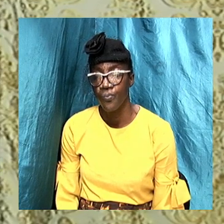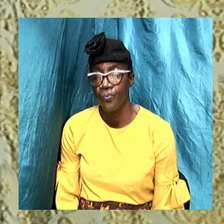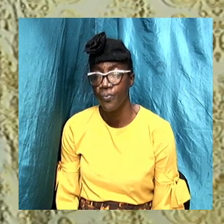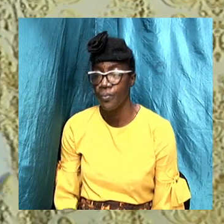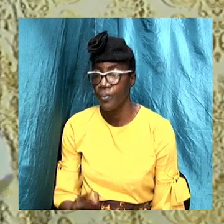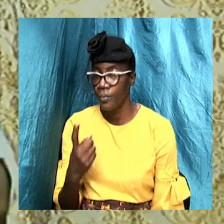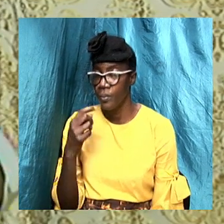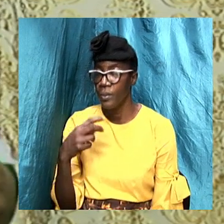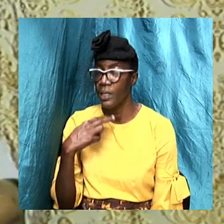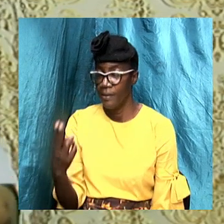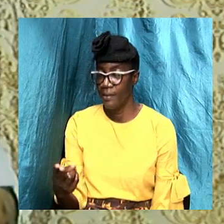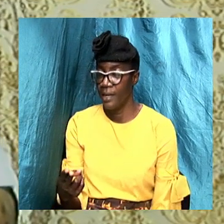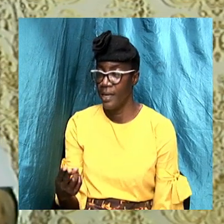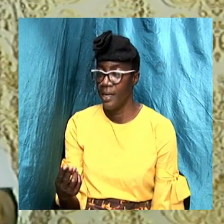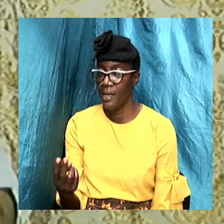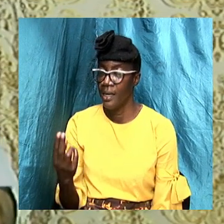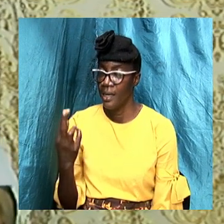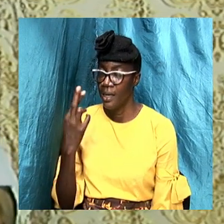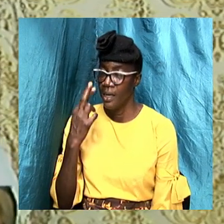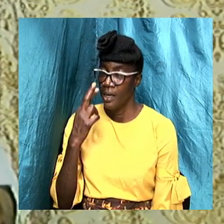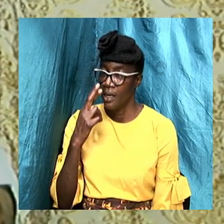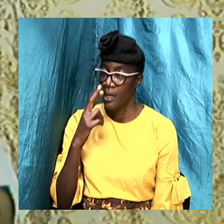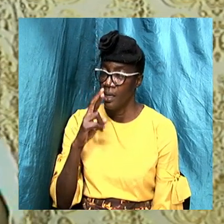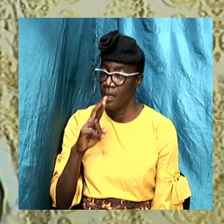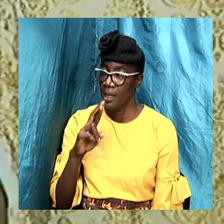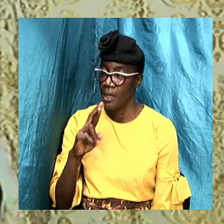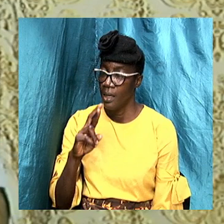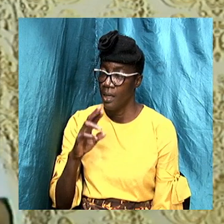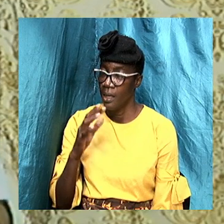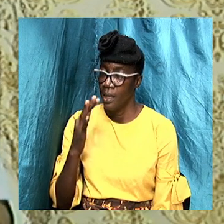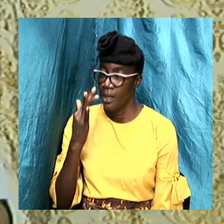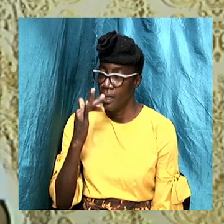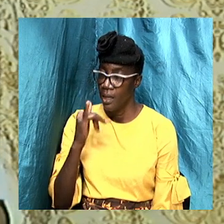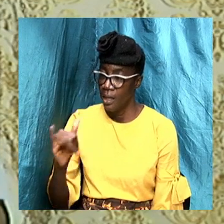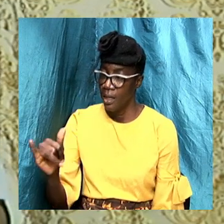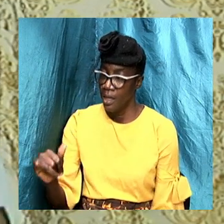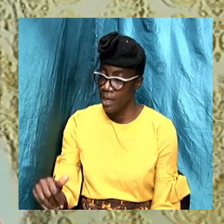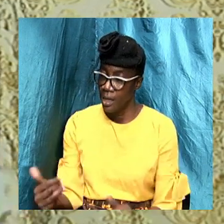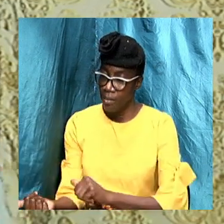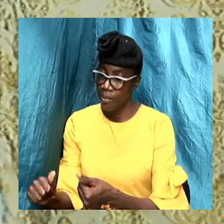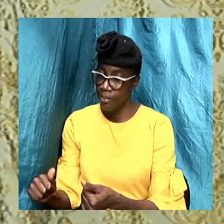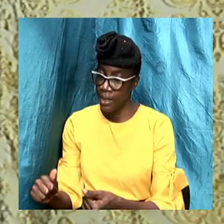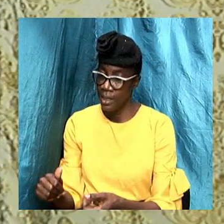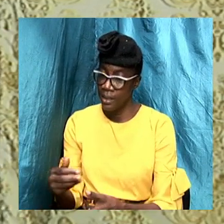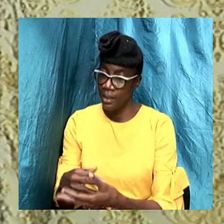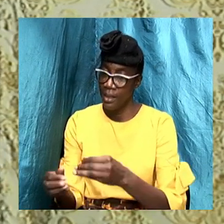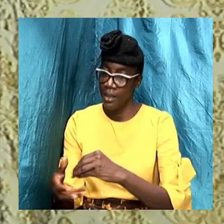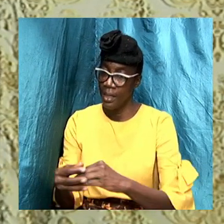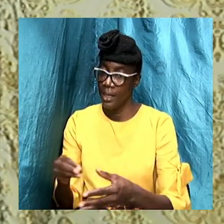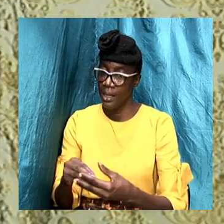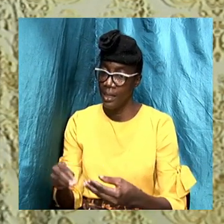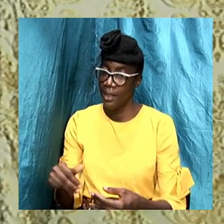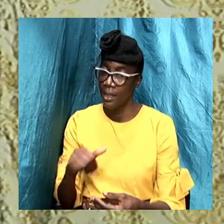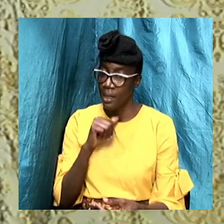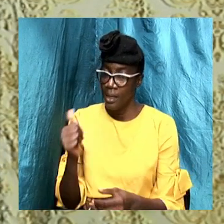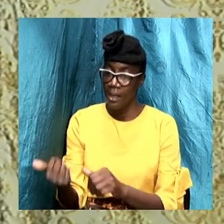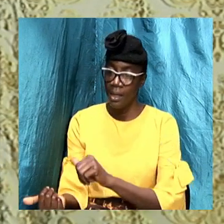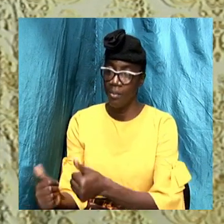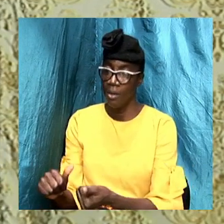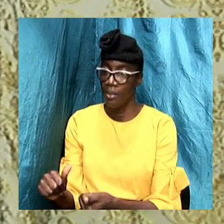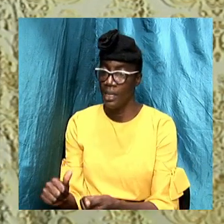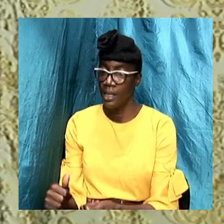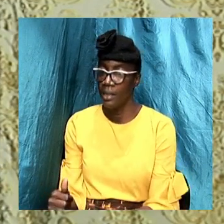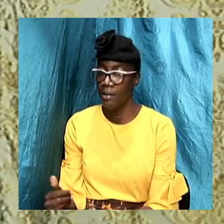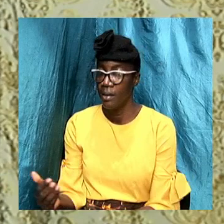says that they are baptized in the title is not baptized probably some